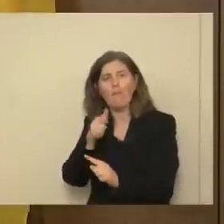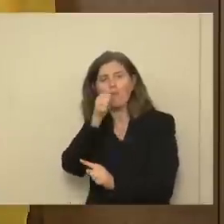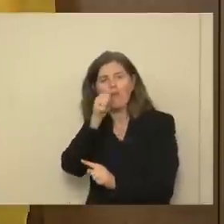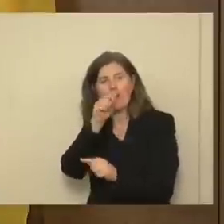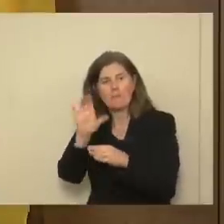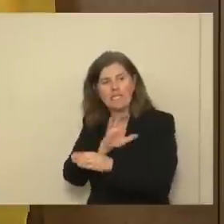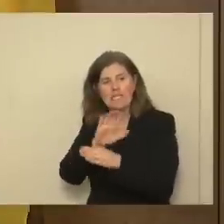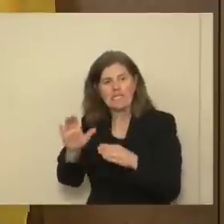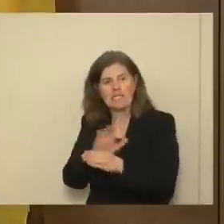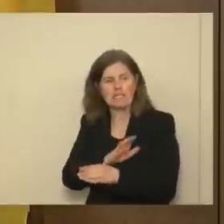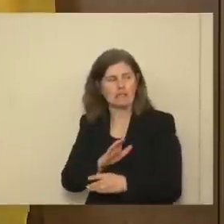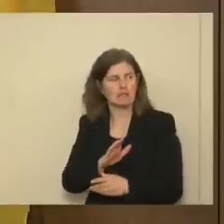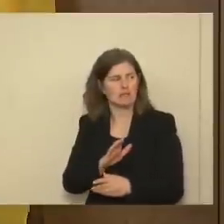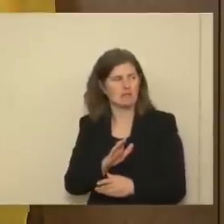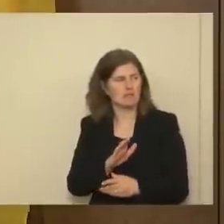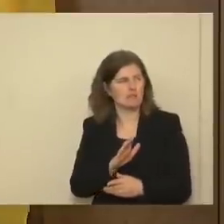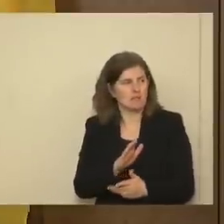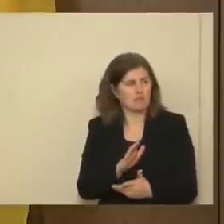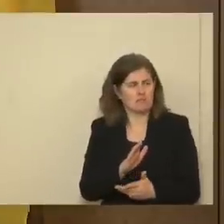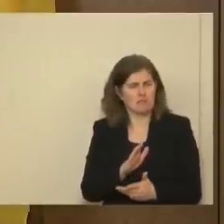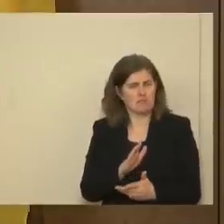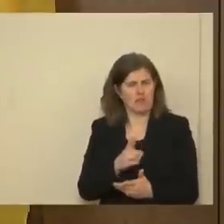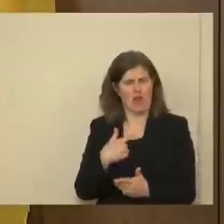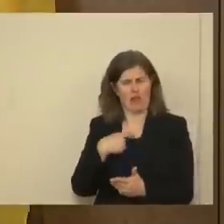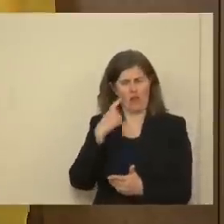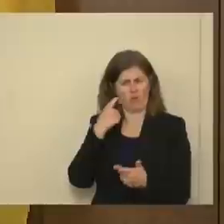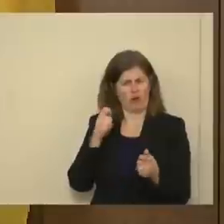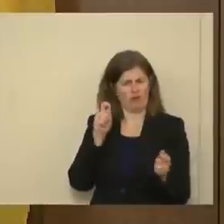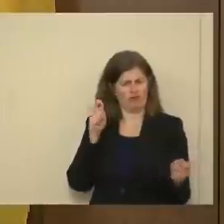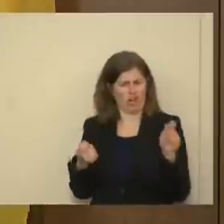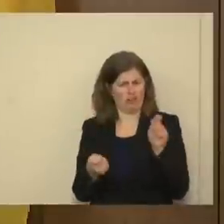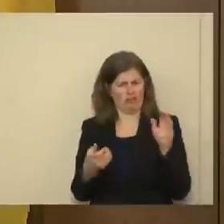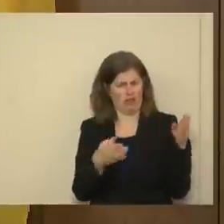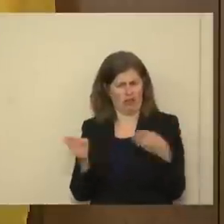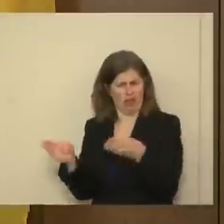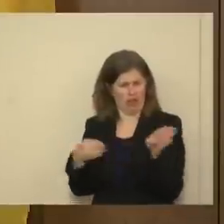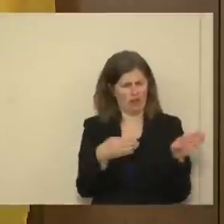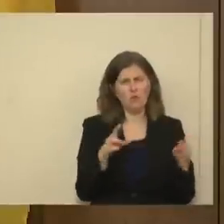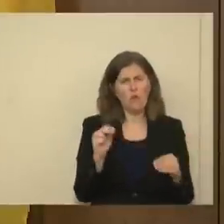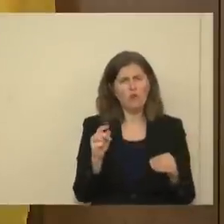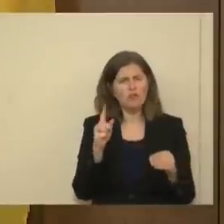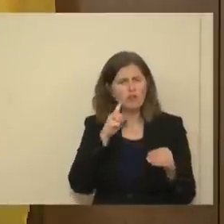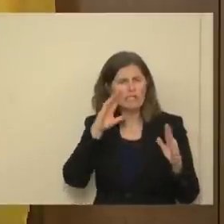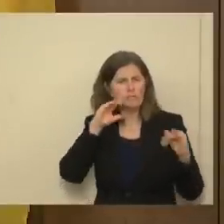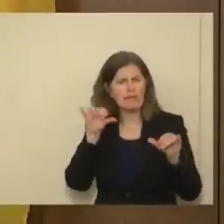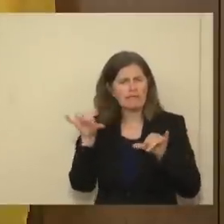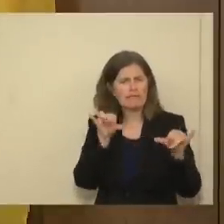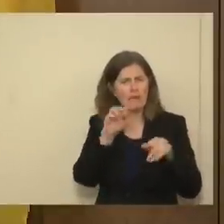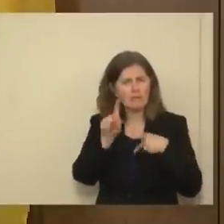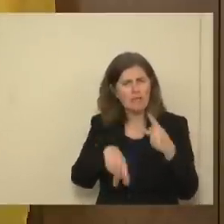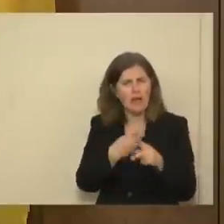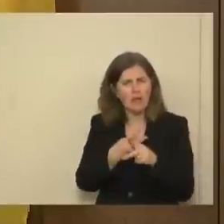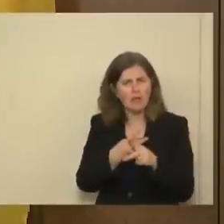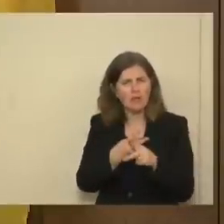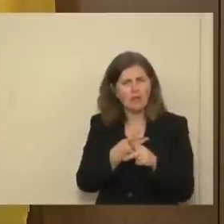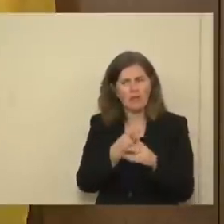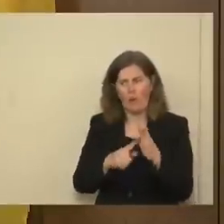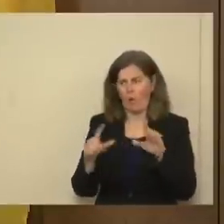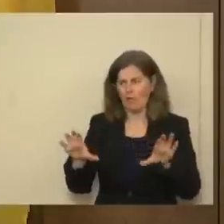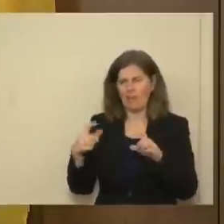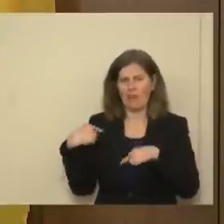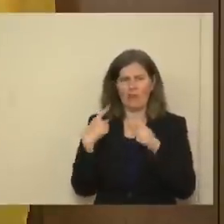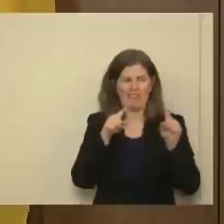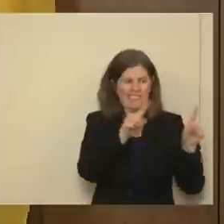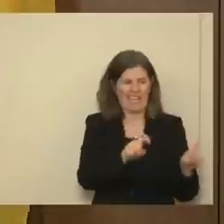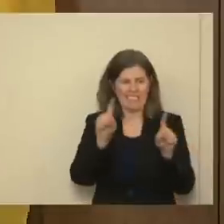sector, and I have no reason to believe that we would try to shift that in any way. So you should expect the same kind, just like we've done with